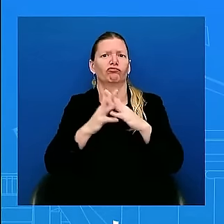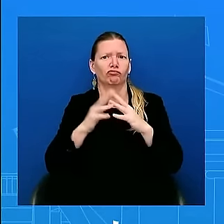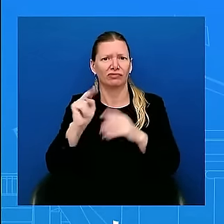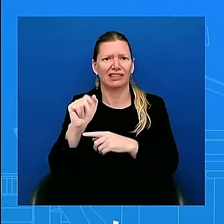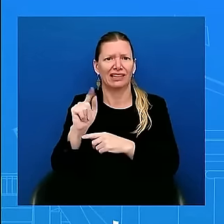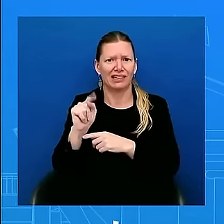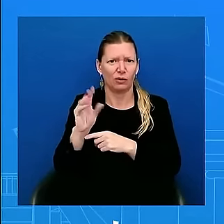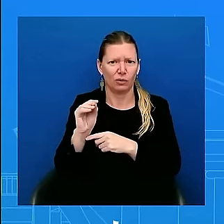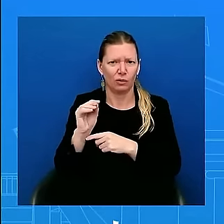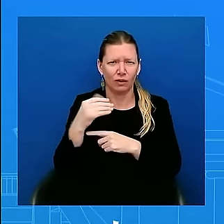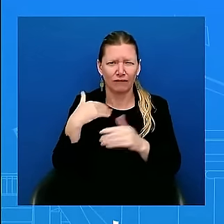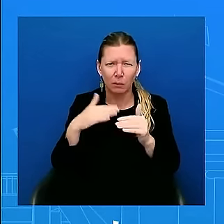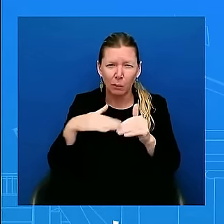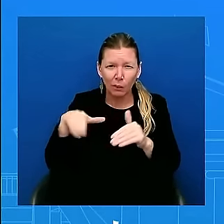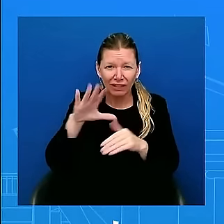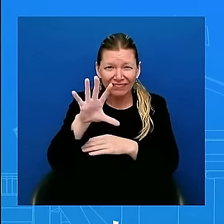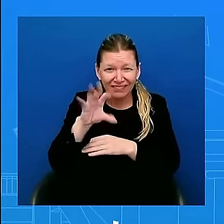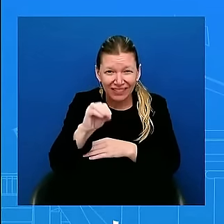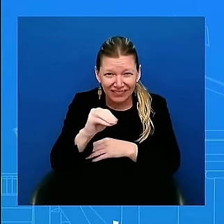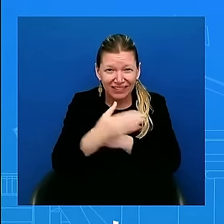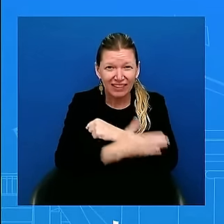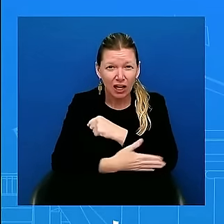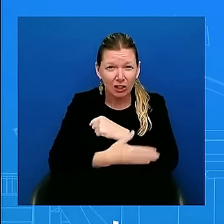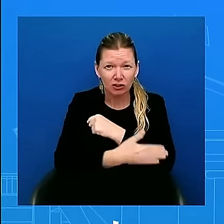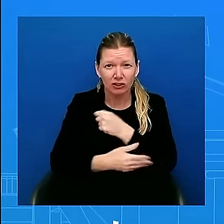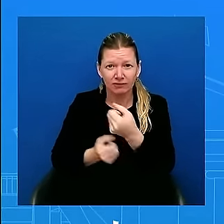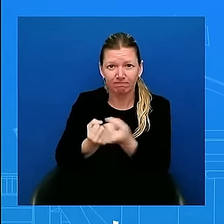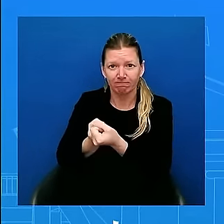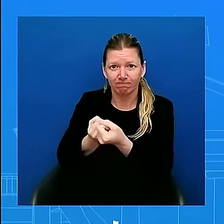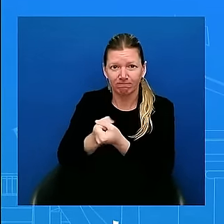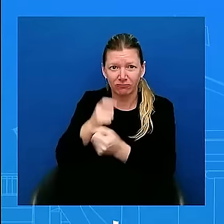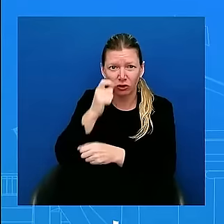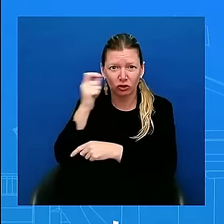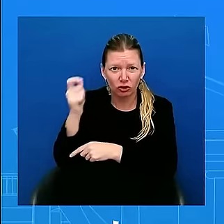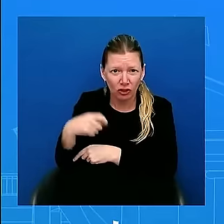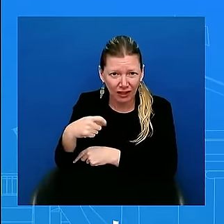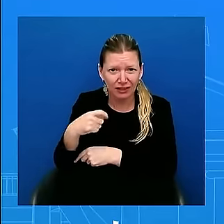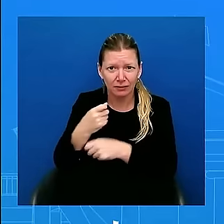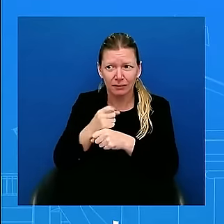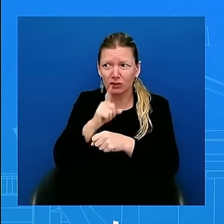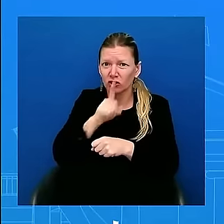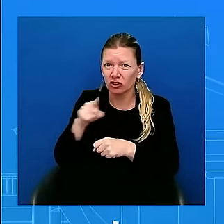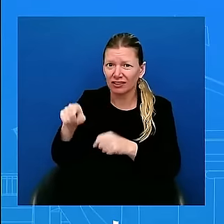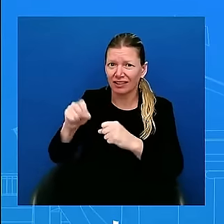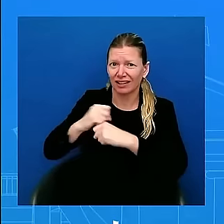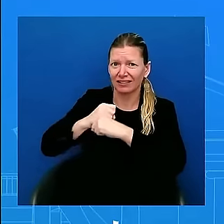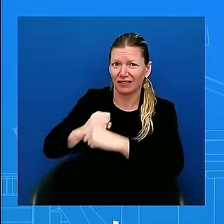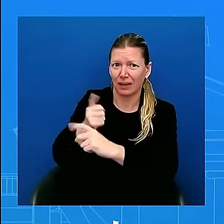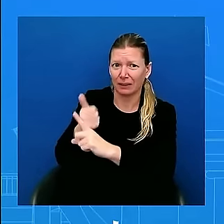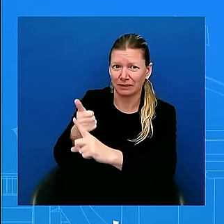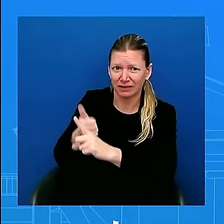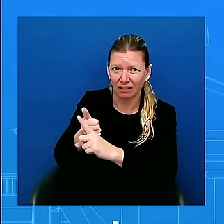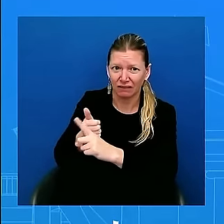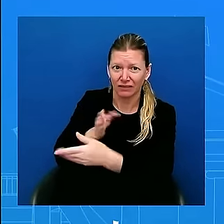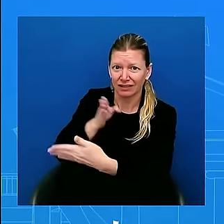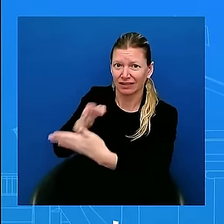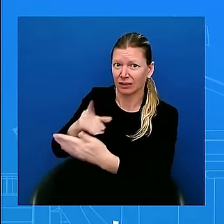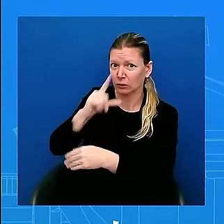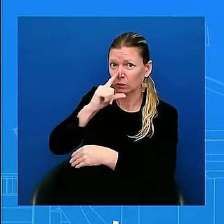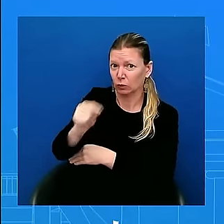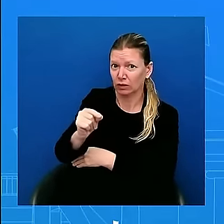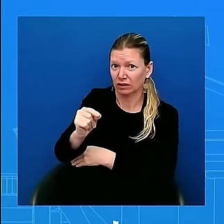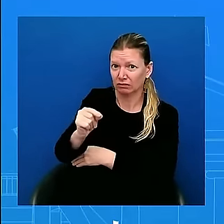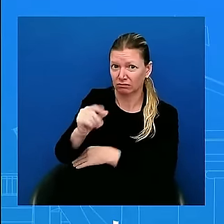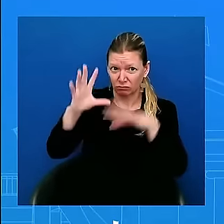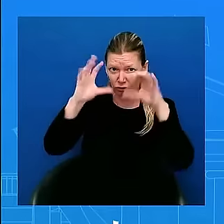stood up to Putin and he's done a lot more. And now right now as we're speaking I believe it's still happening. The president is having a bilateral